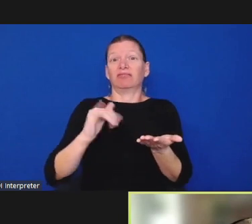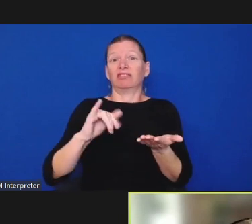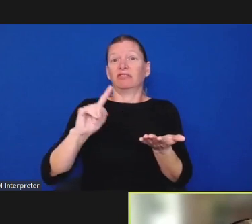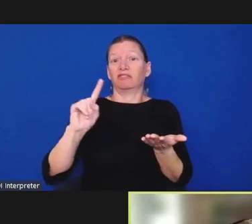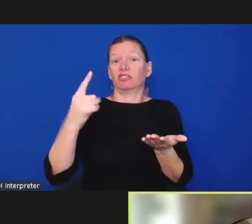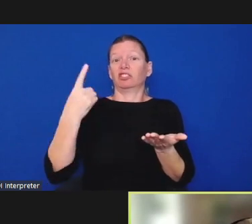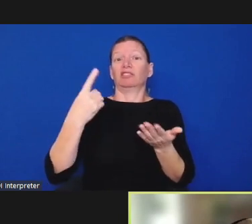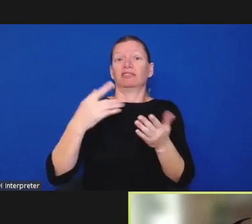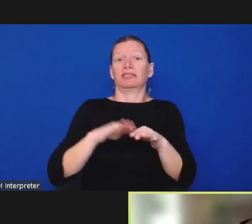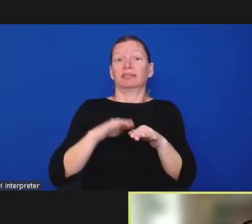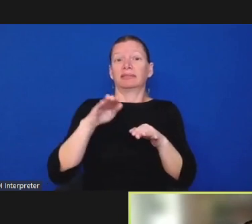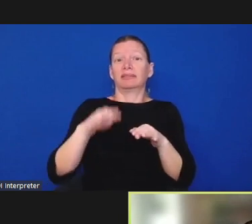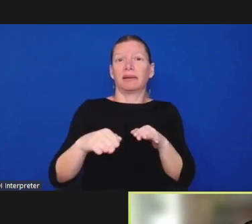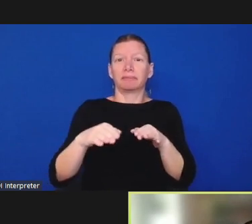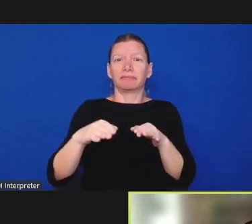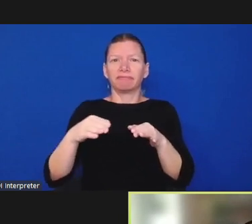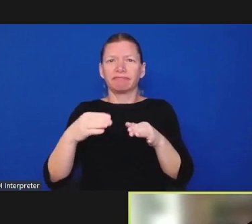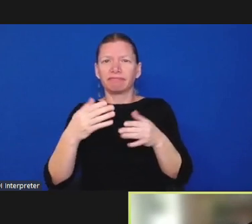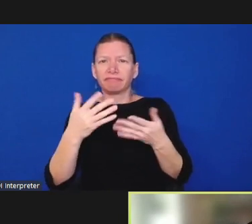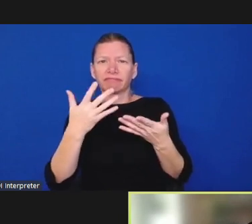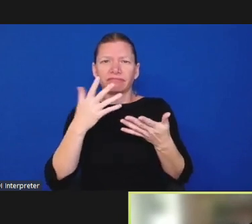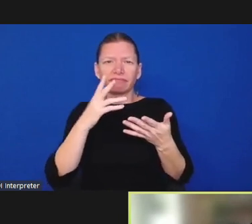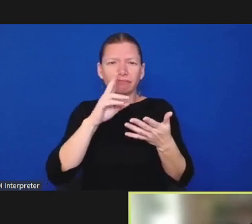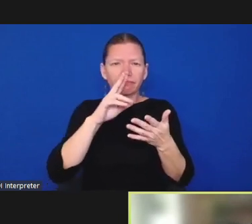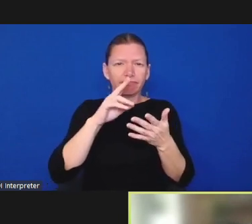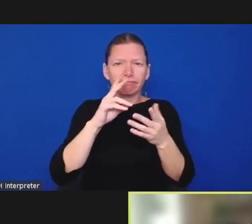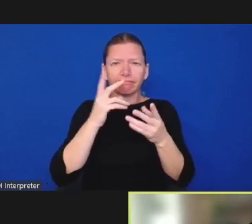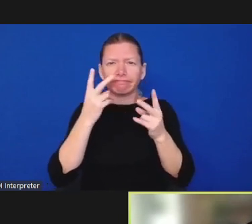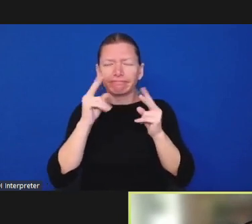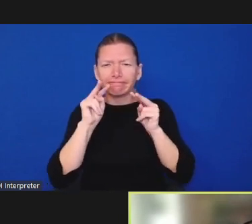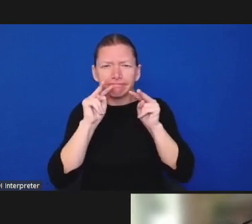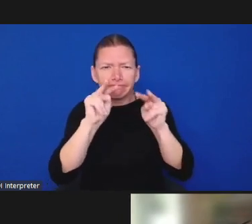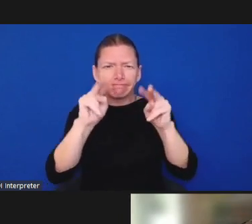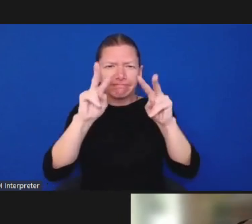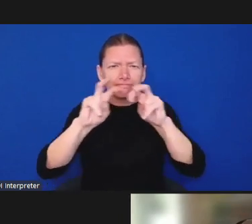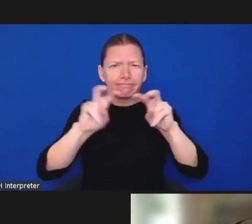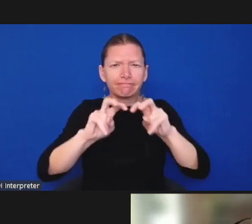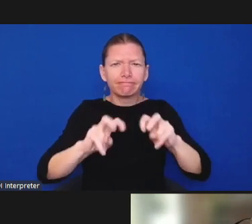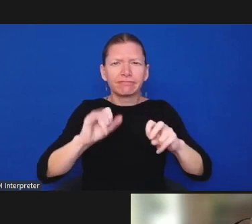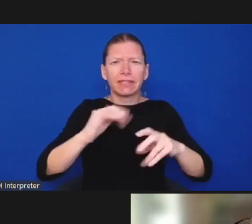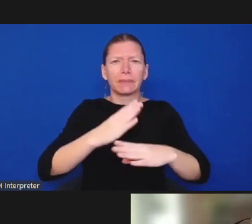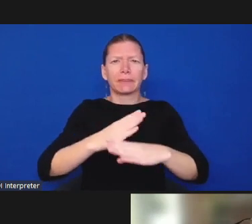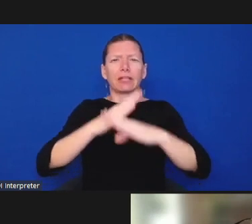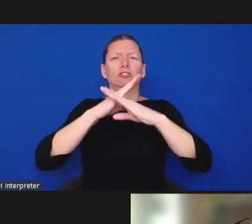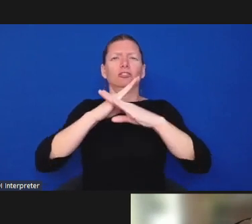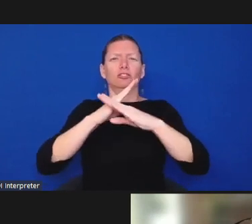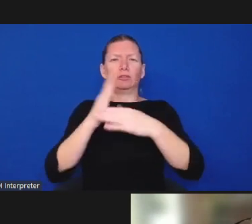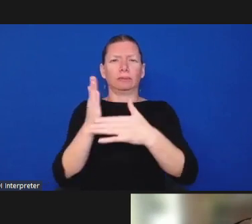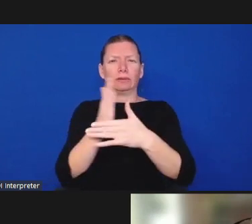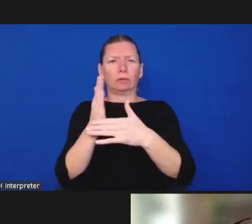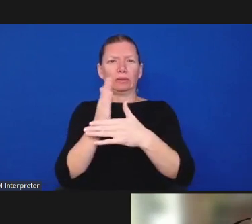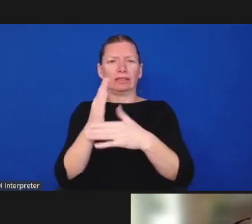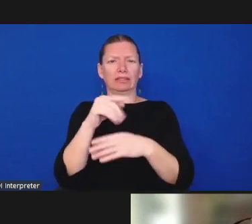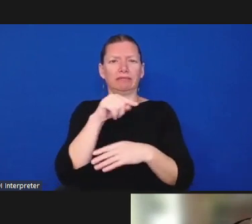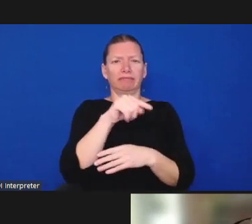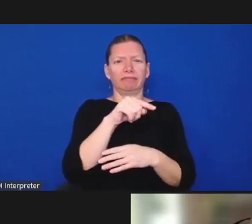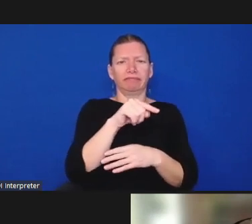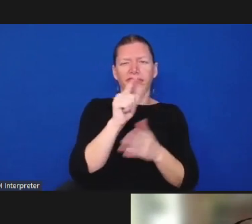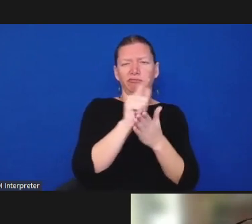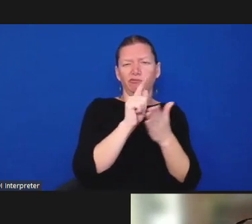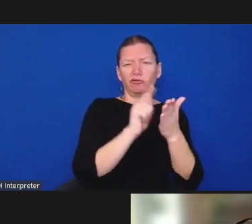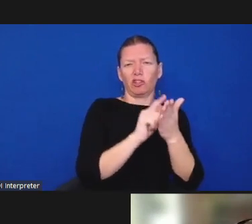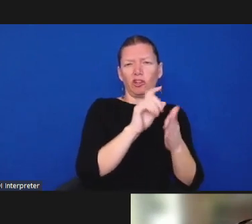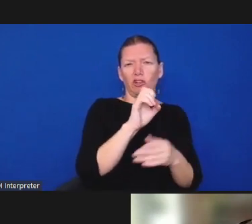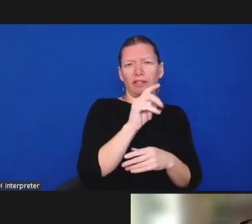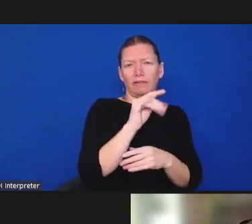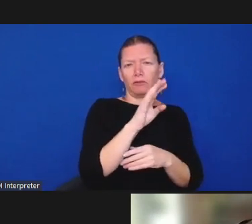get softened in these communities that's what i would like to see mm-hmm that's great uh thank